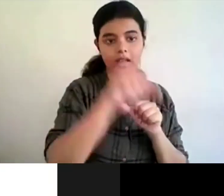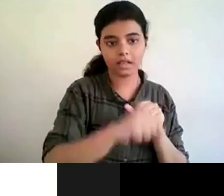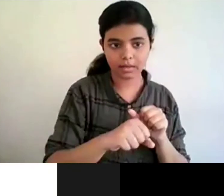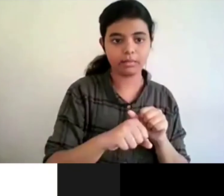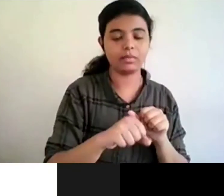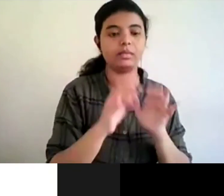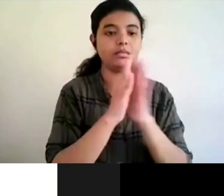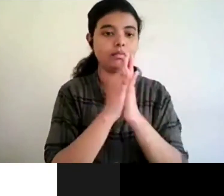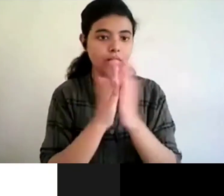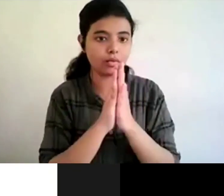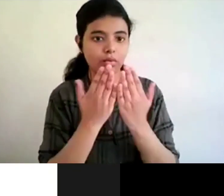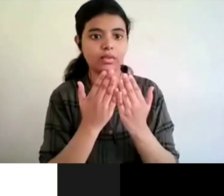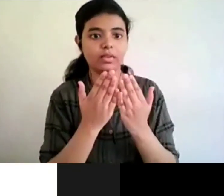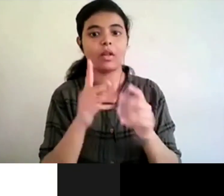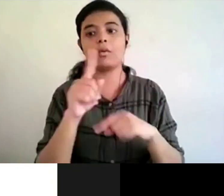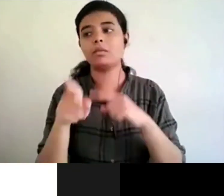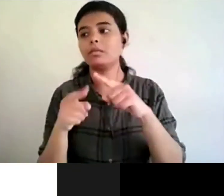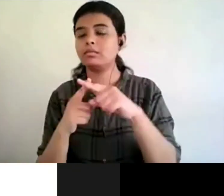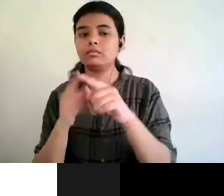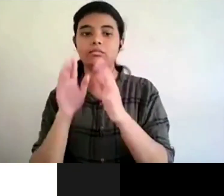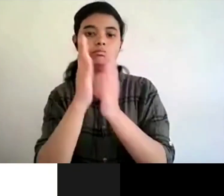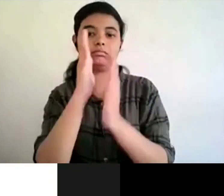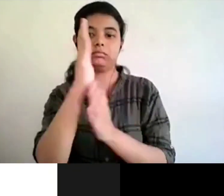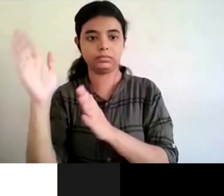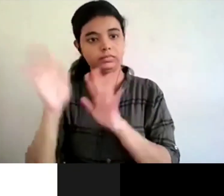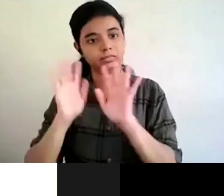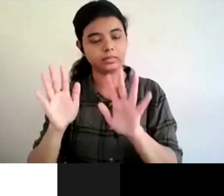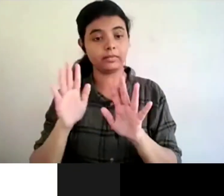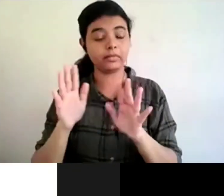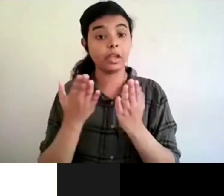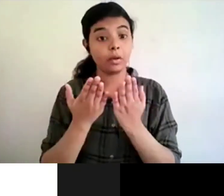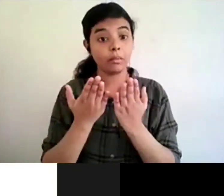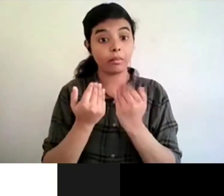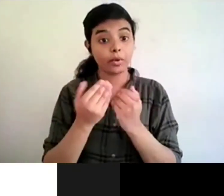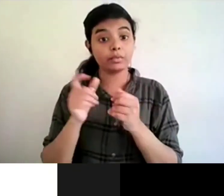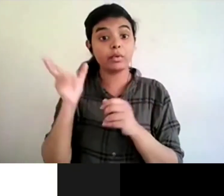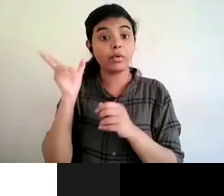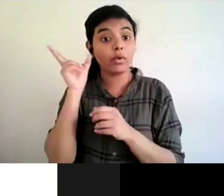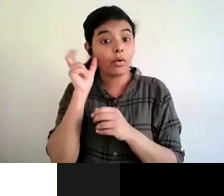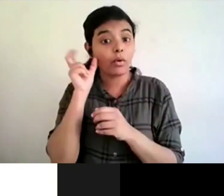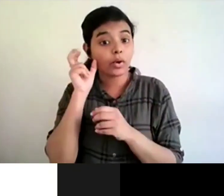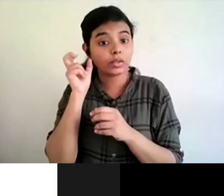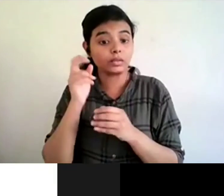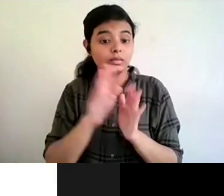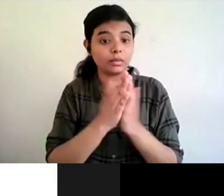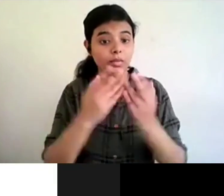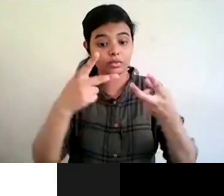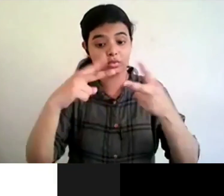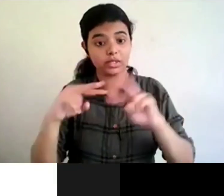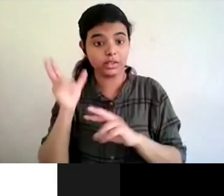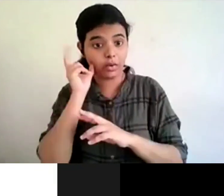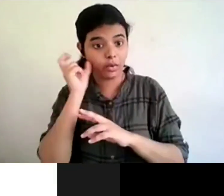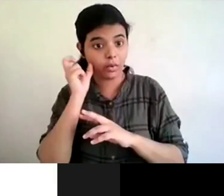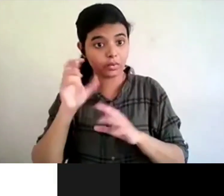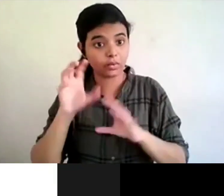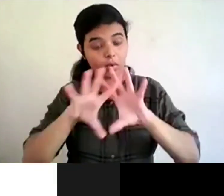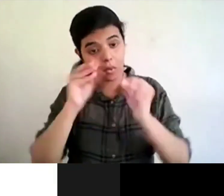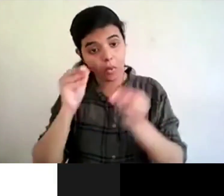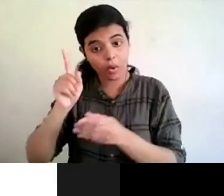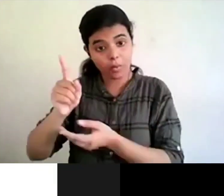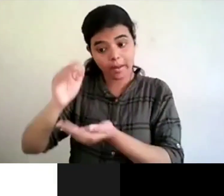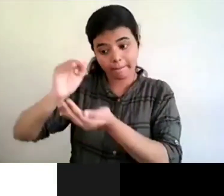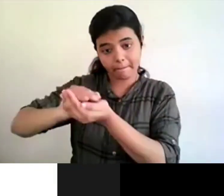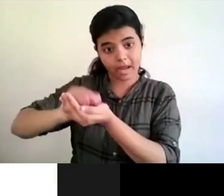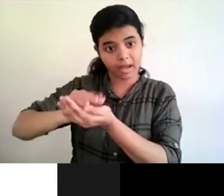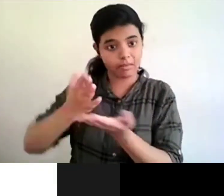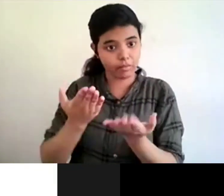bookshare do we have some common library uh for the books in audio format and wherein i mean international exchange could take